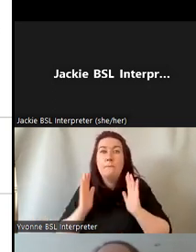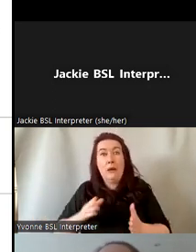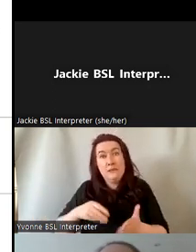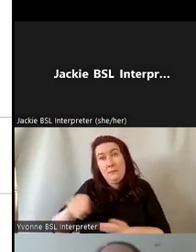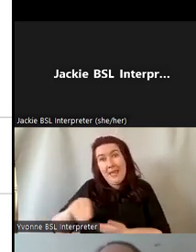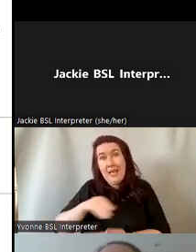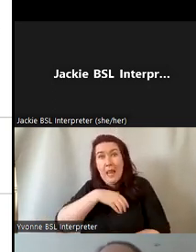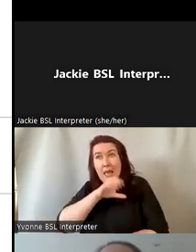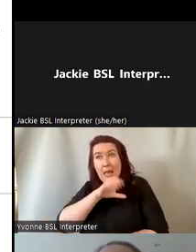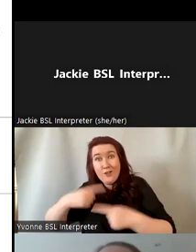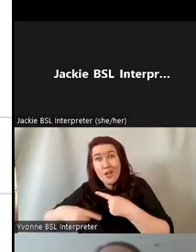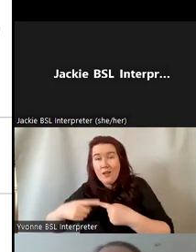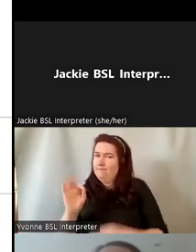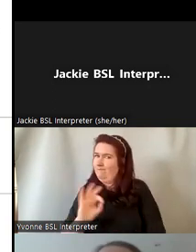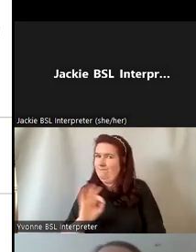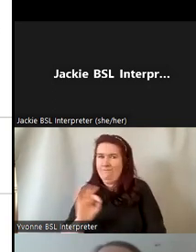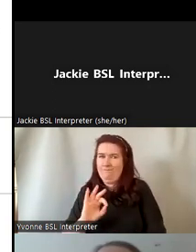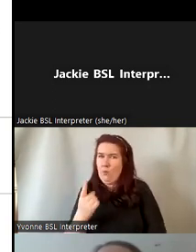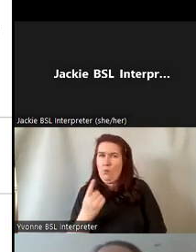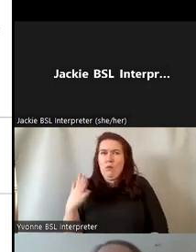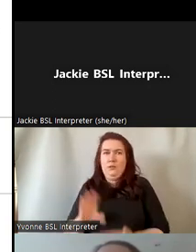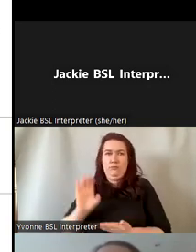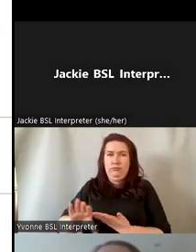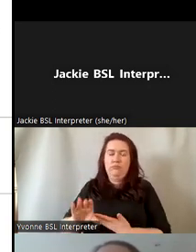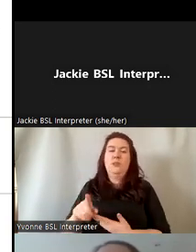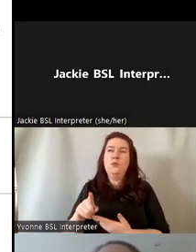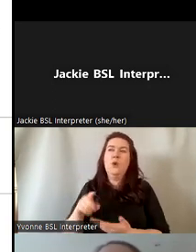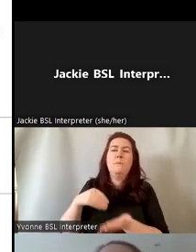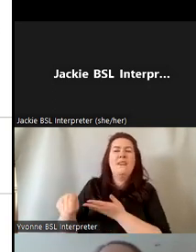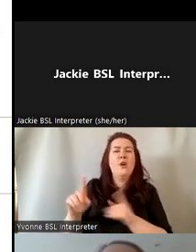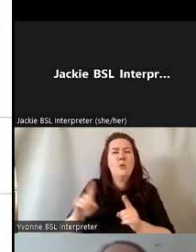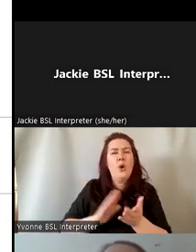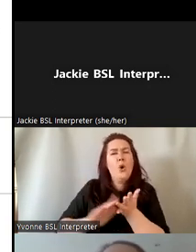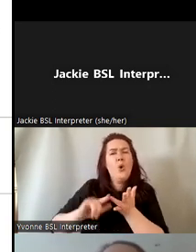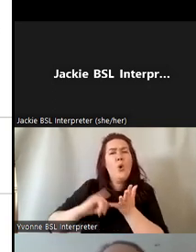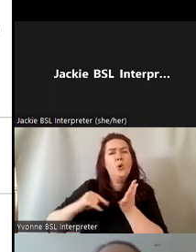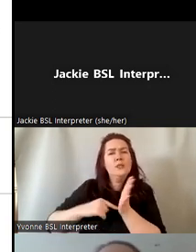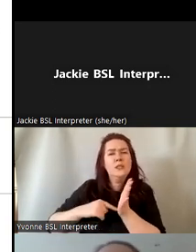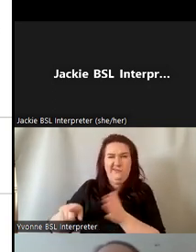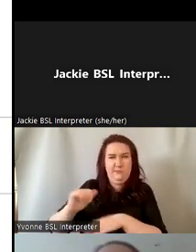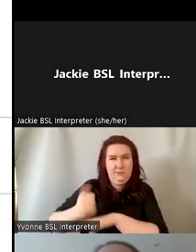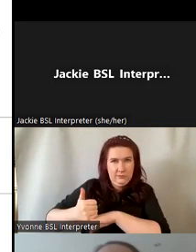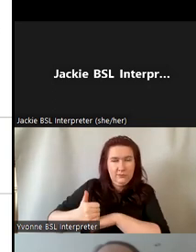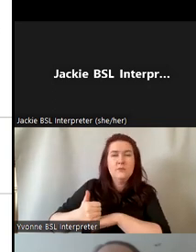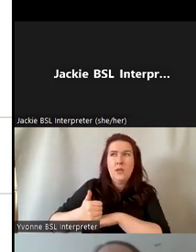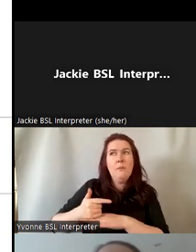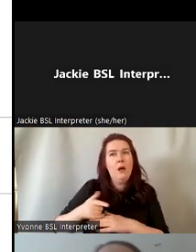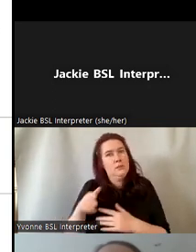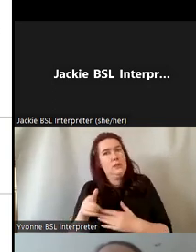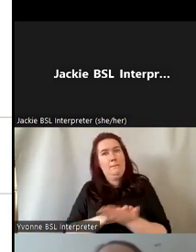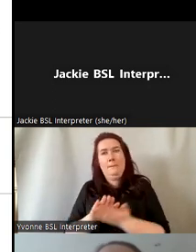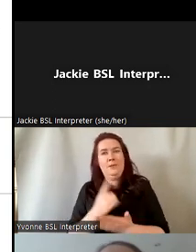play so apart from the the cost of the hosting and it makes us makes it quite a sustainable